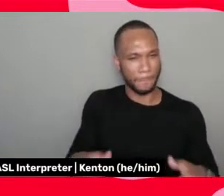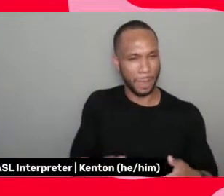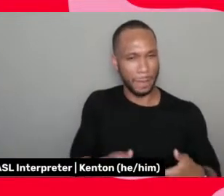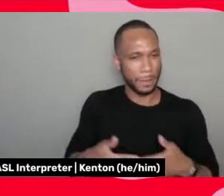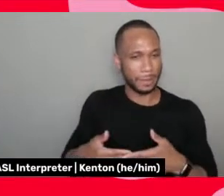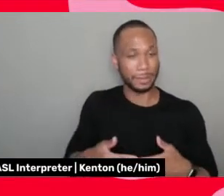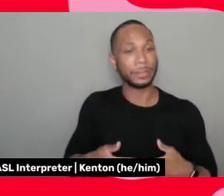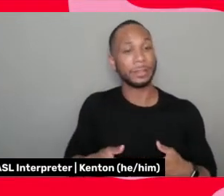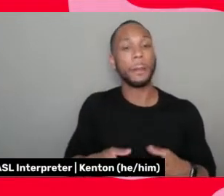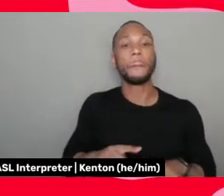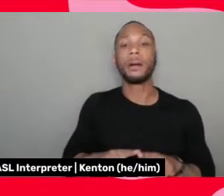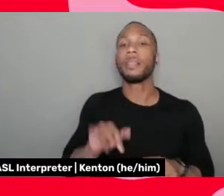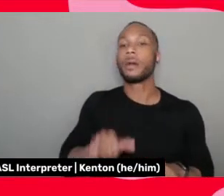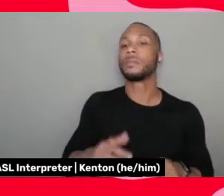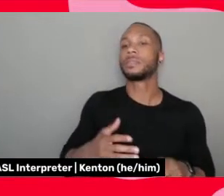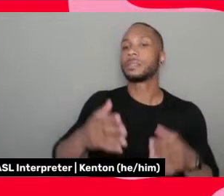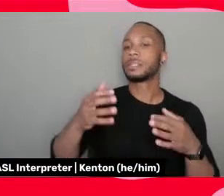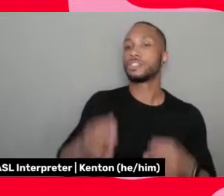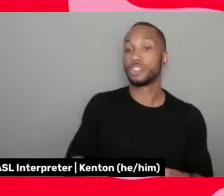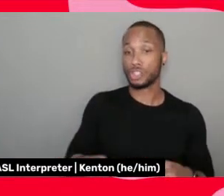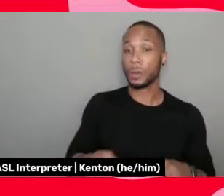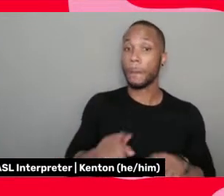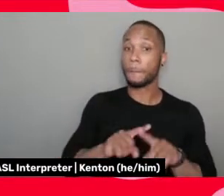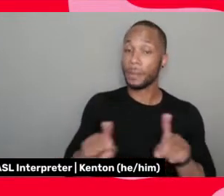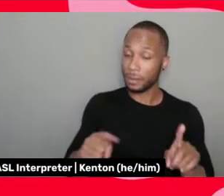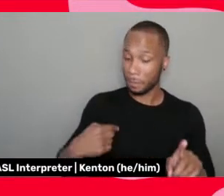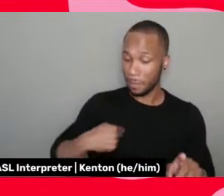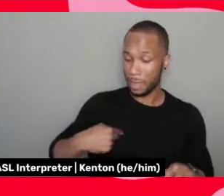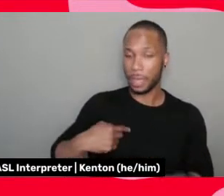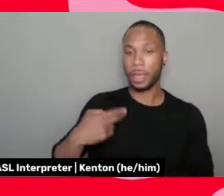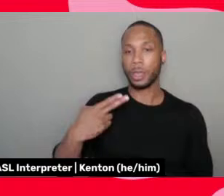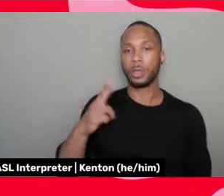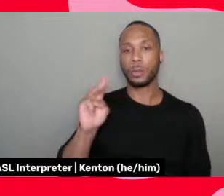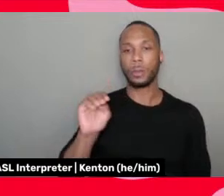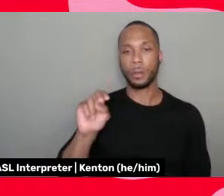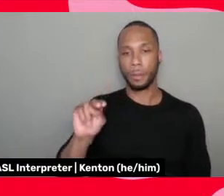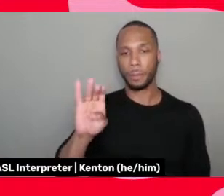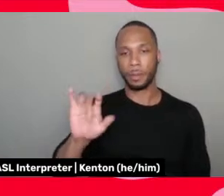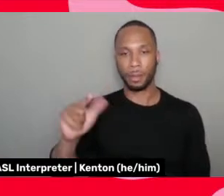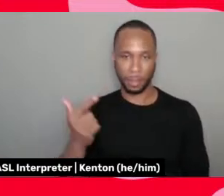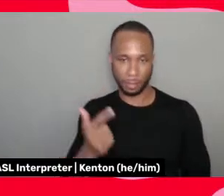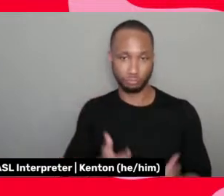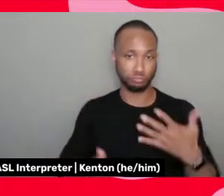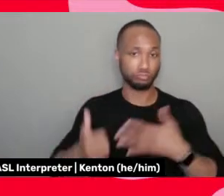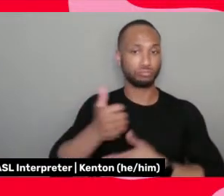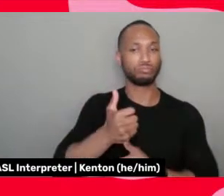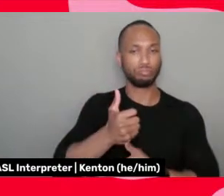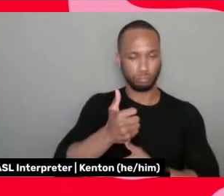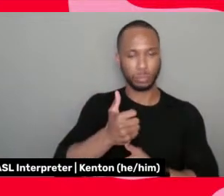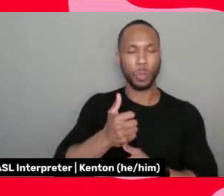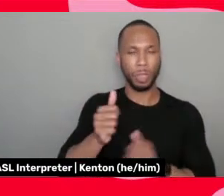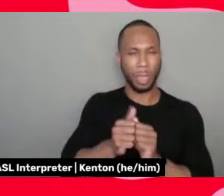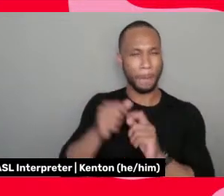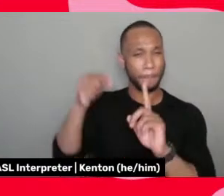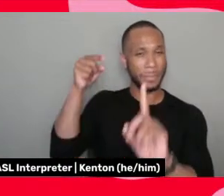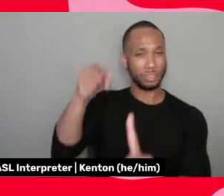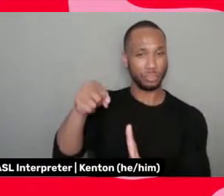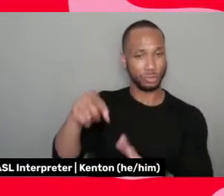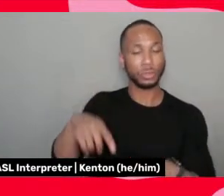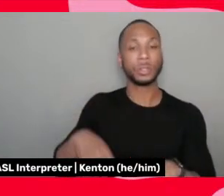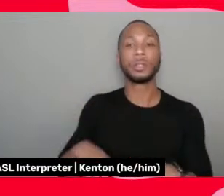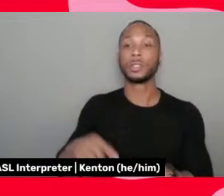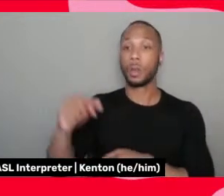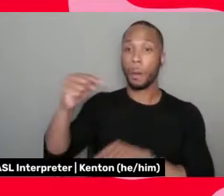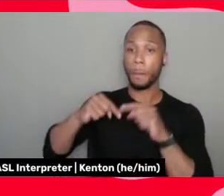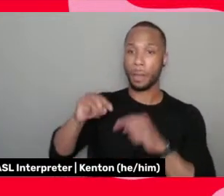But that was a choice, but I'm a human being first who has that as a directive. And so I go back to Miles